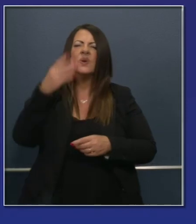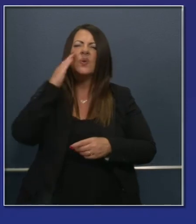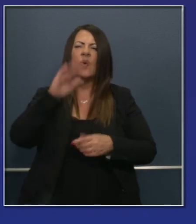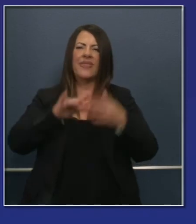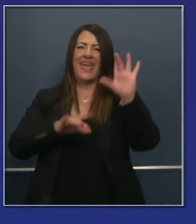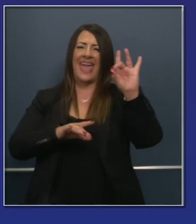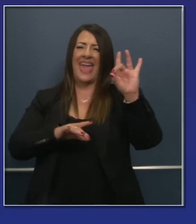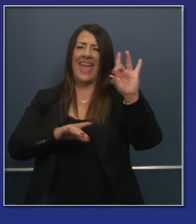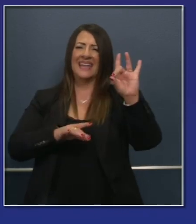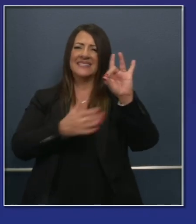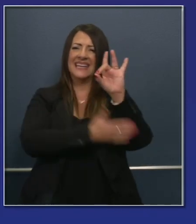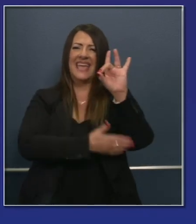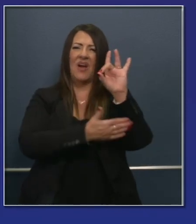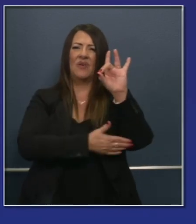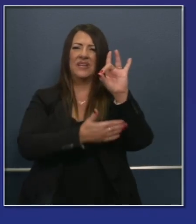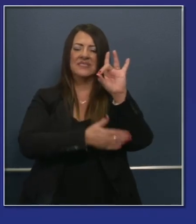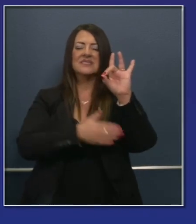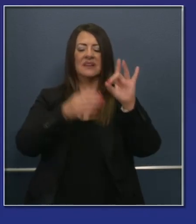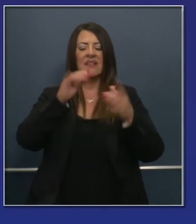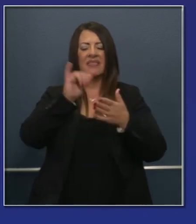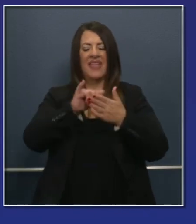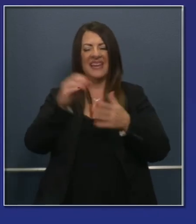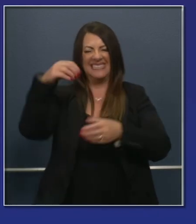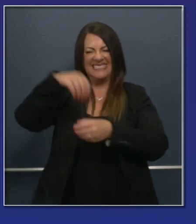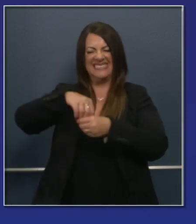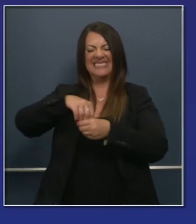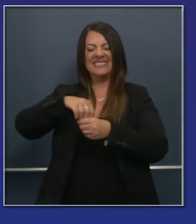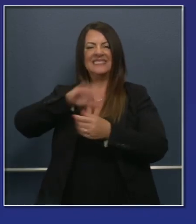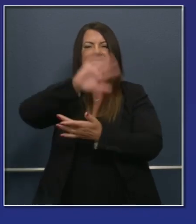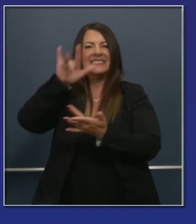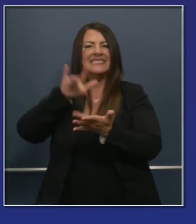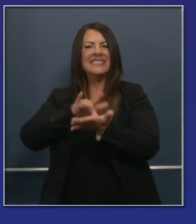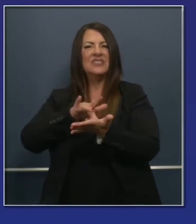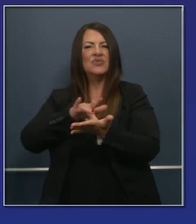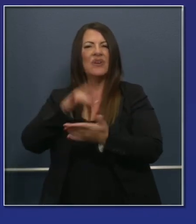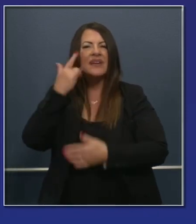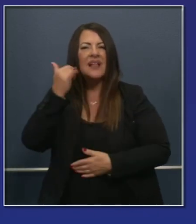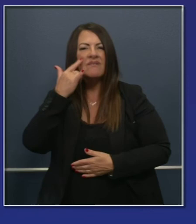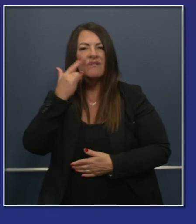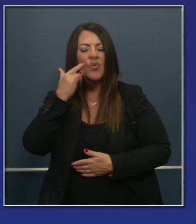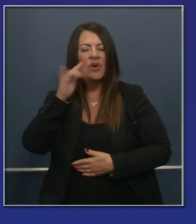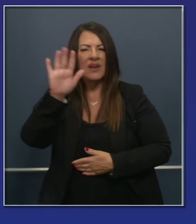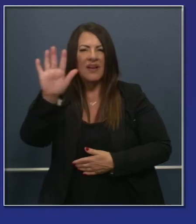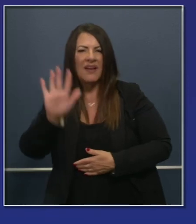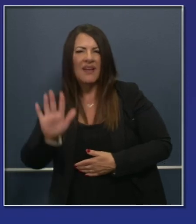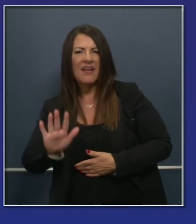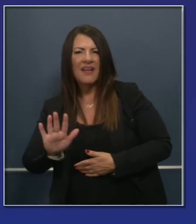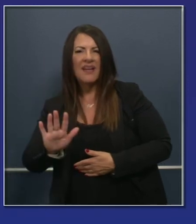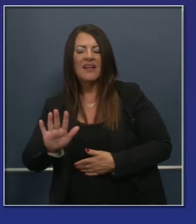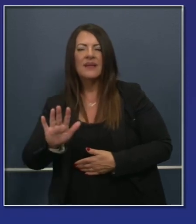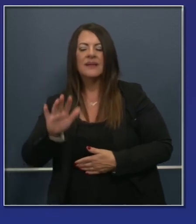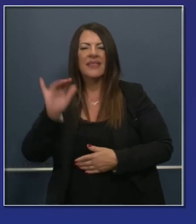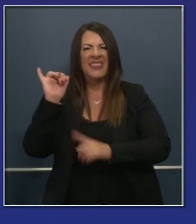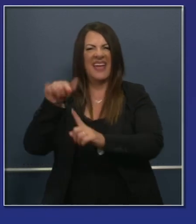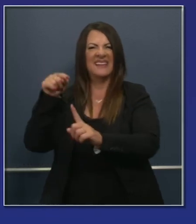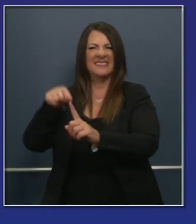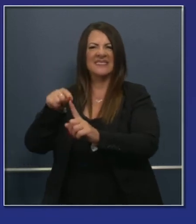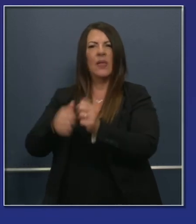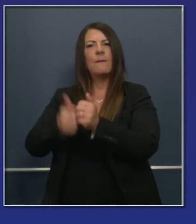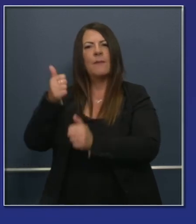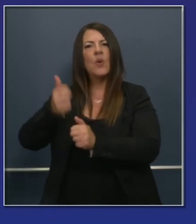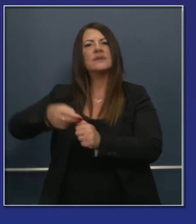that continue in that valley to be top of mind of concern and consideration. But even in the Central Valley,